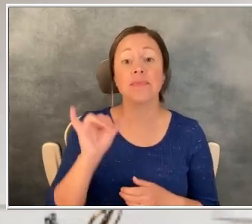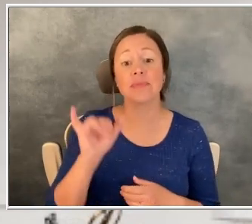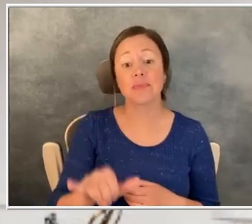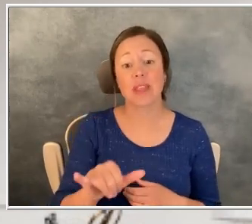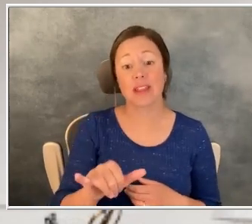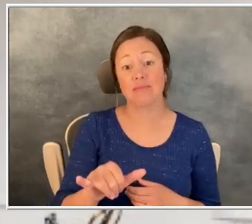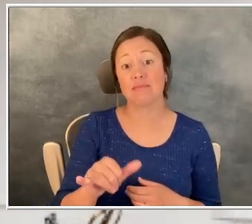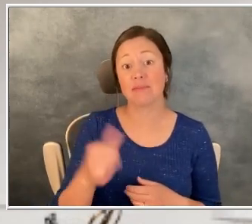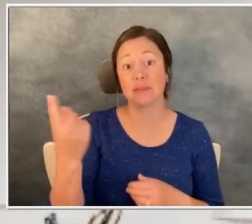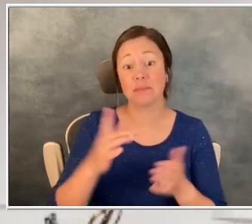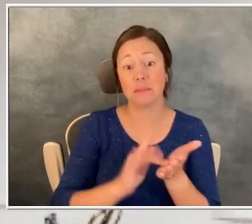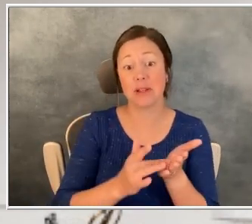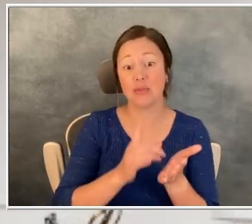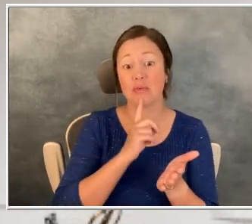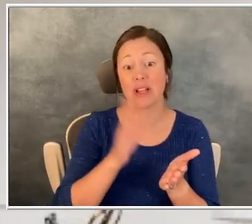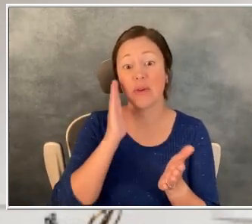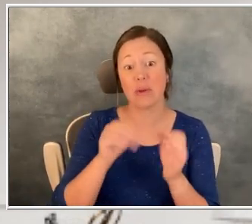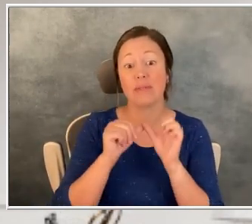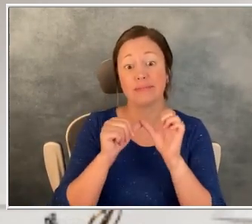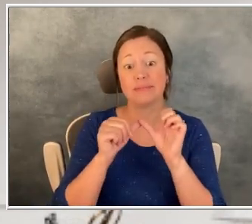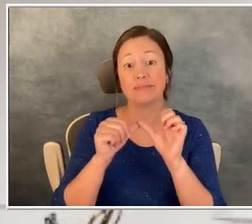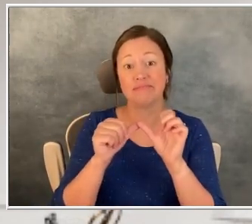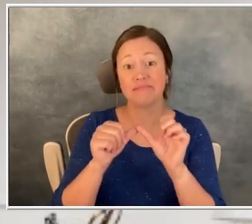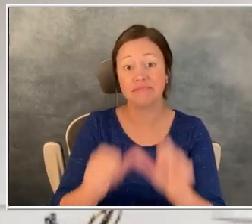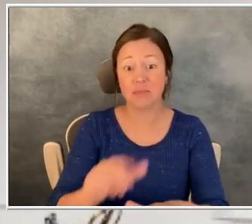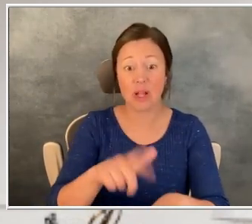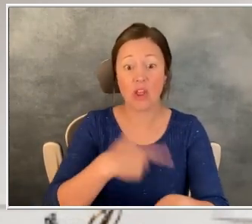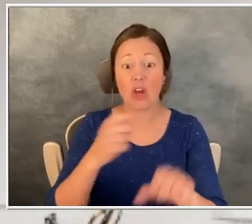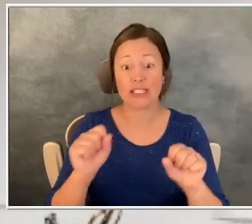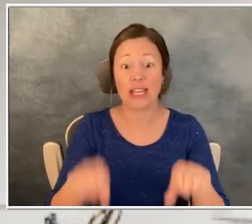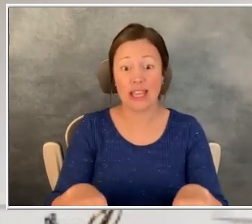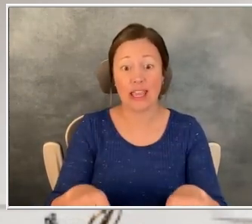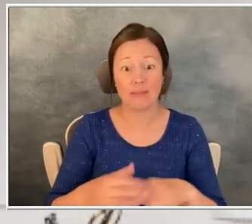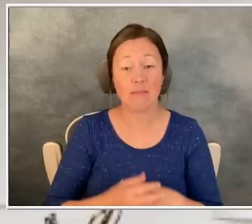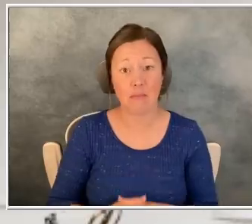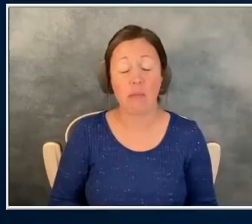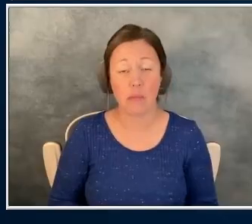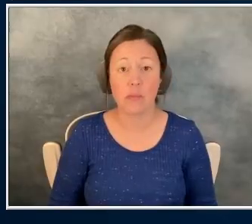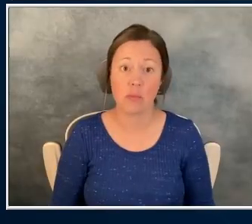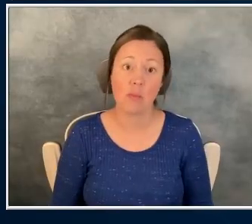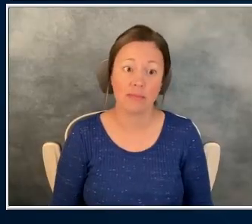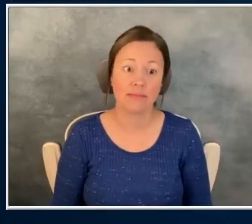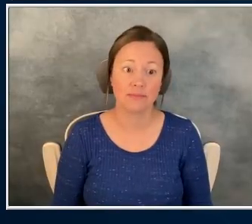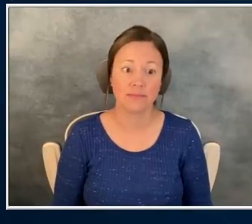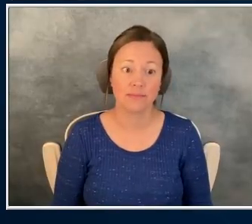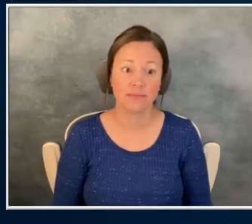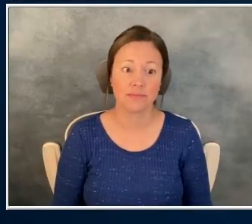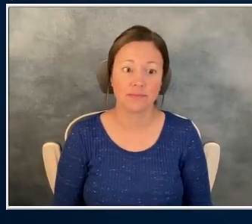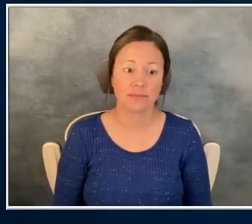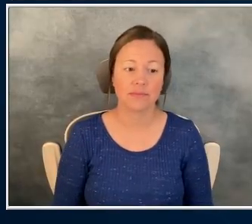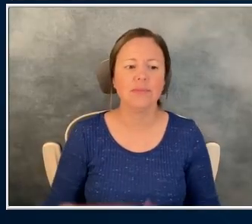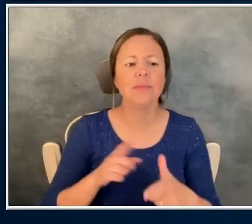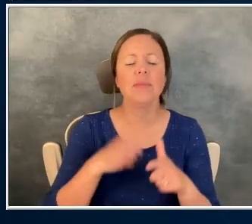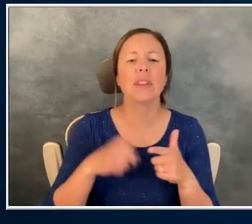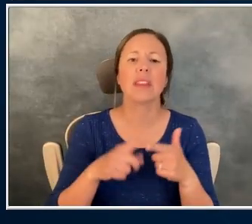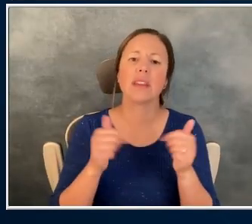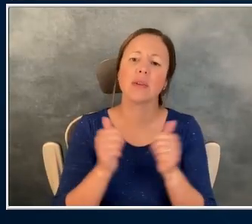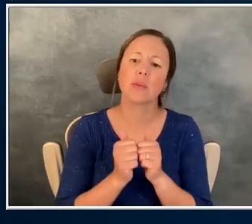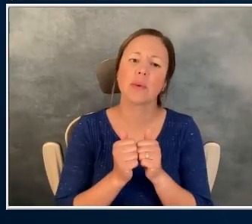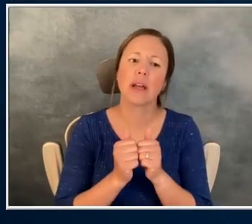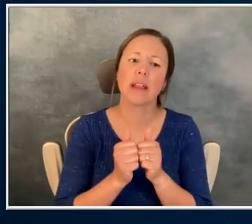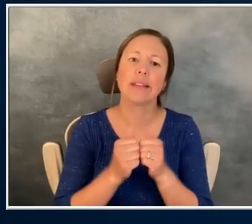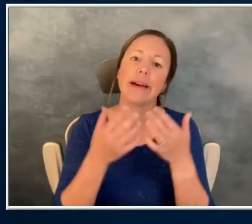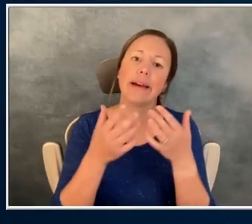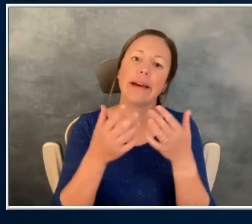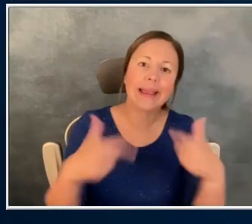will take in basically perpetuity or, or as long as they can handle the side effects. And then when it comes to lingo, some